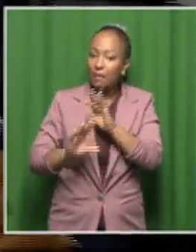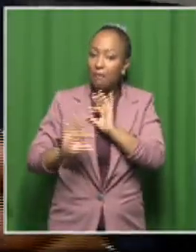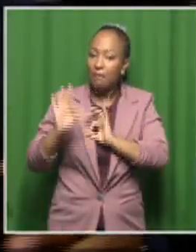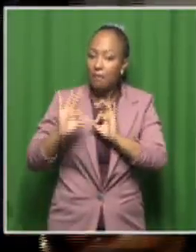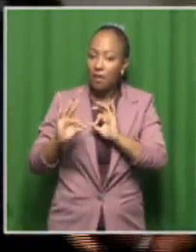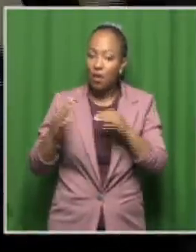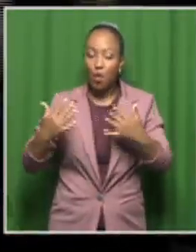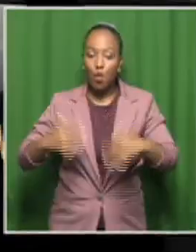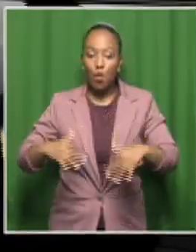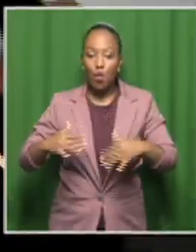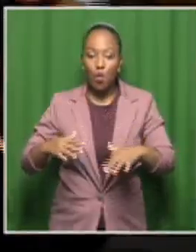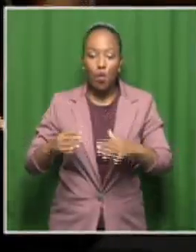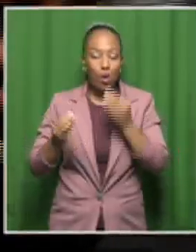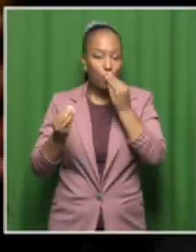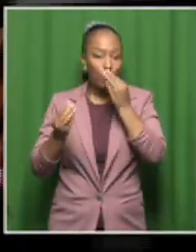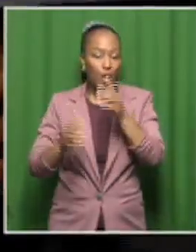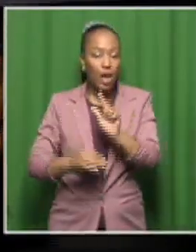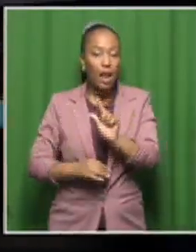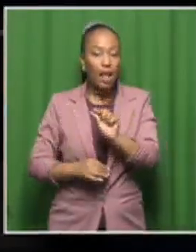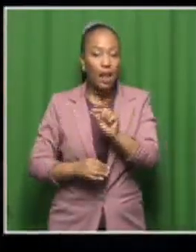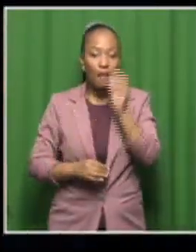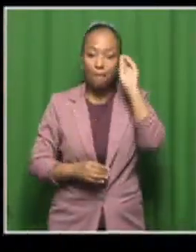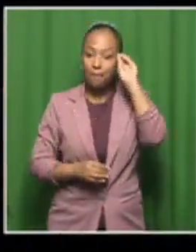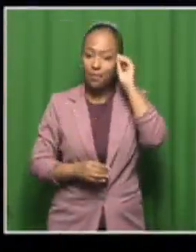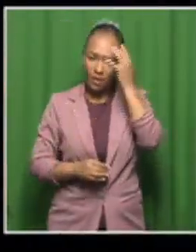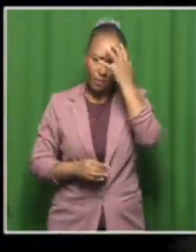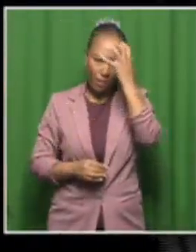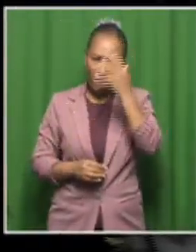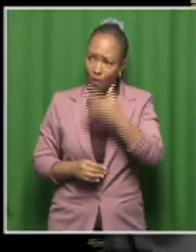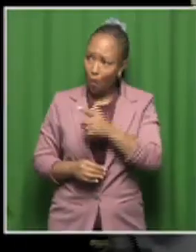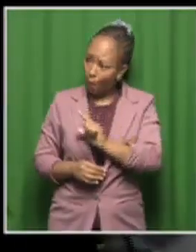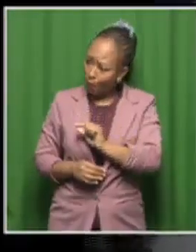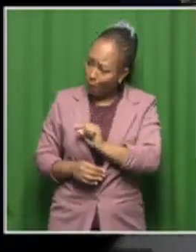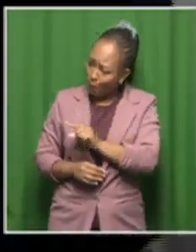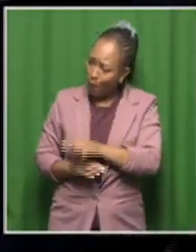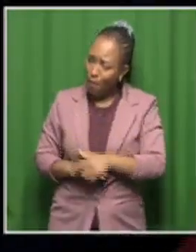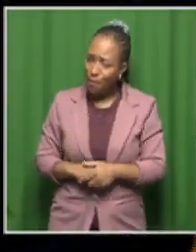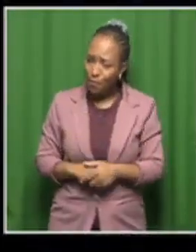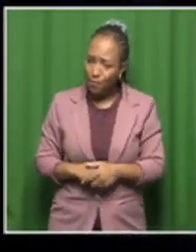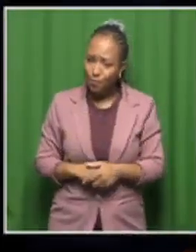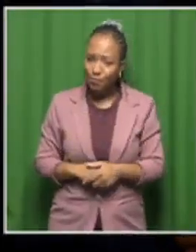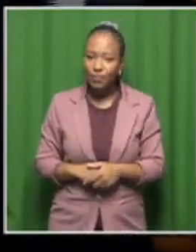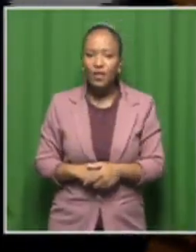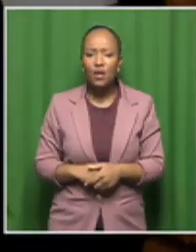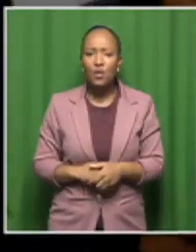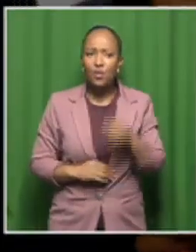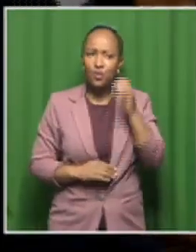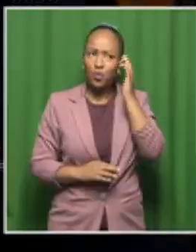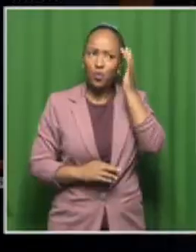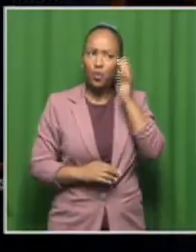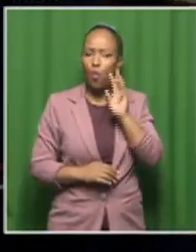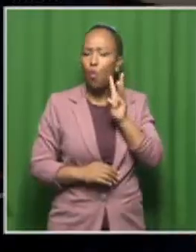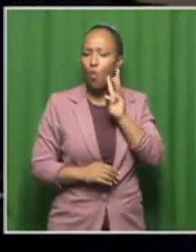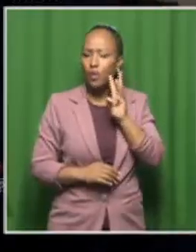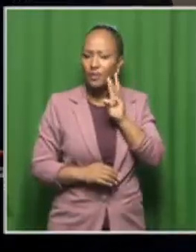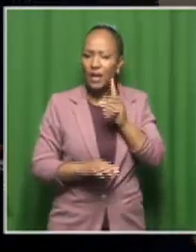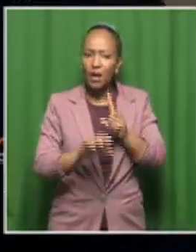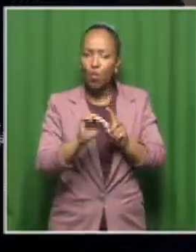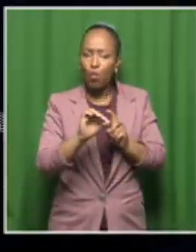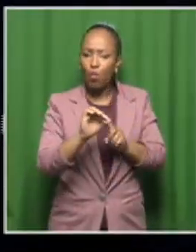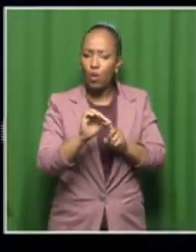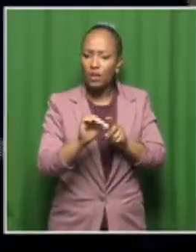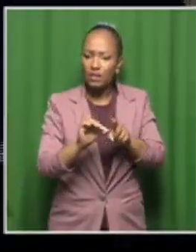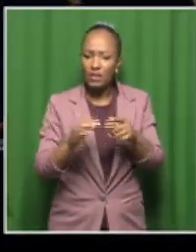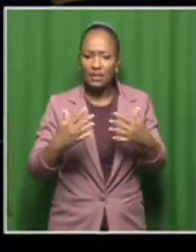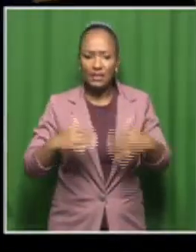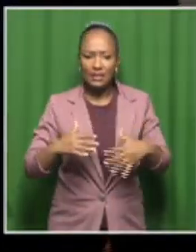was absolutely fascinating, Prof. I mean, you know, you think about water and, you know, water quality, which is, of course,